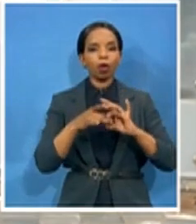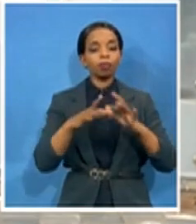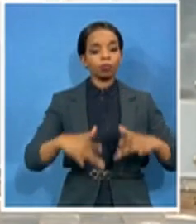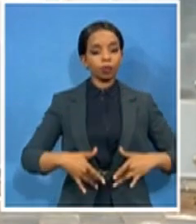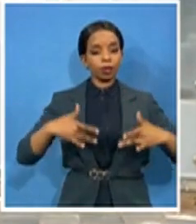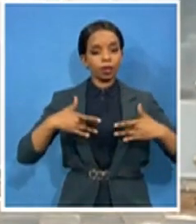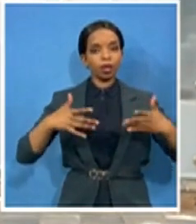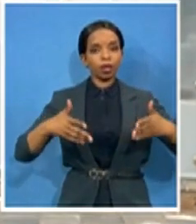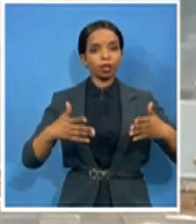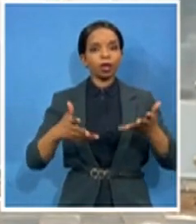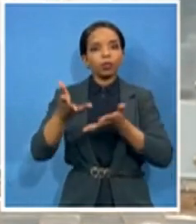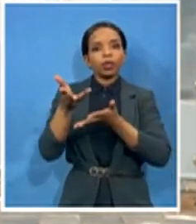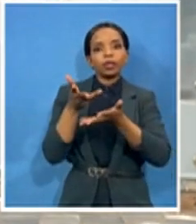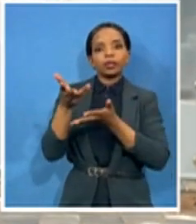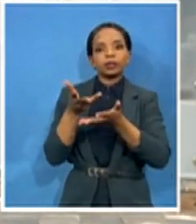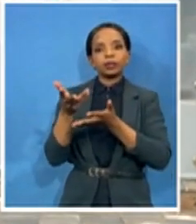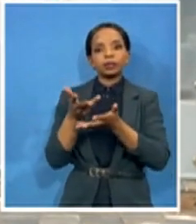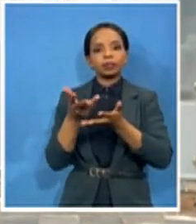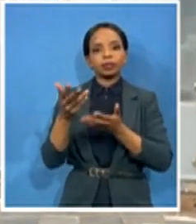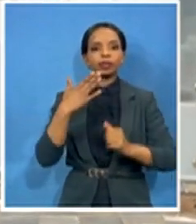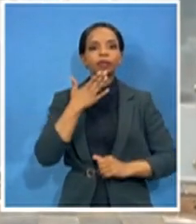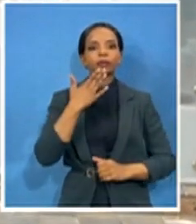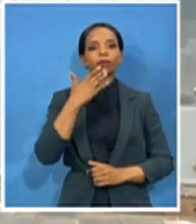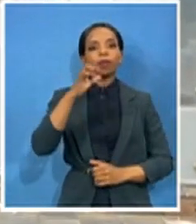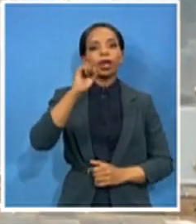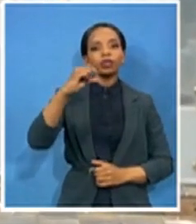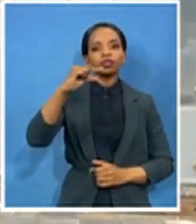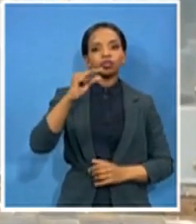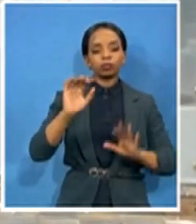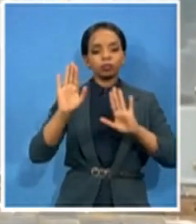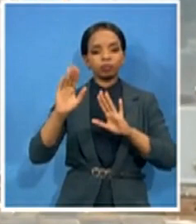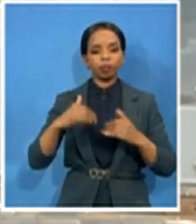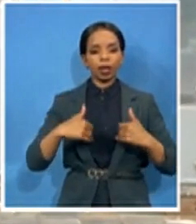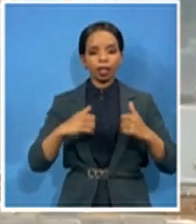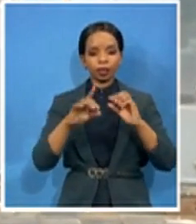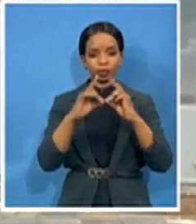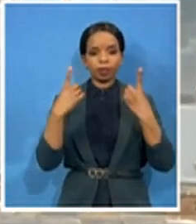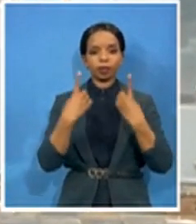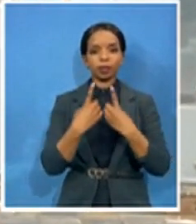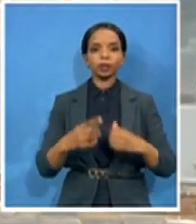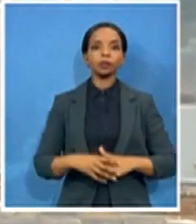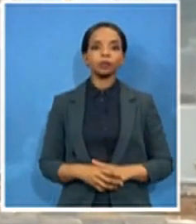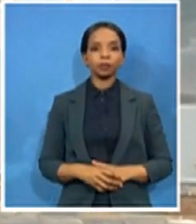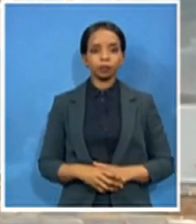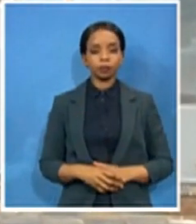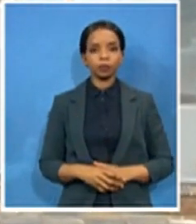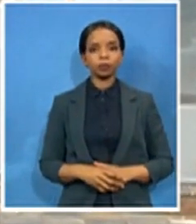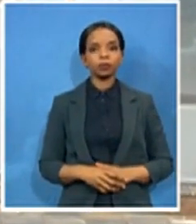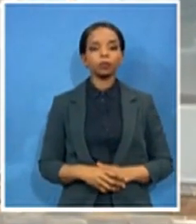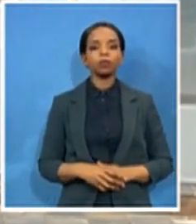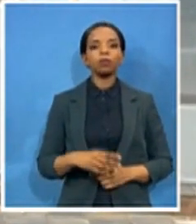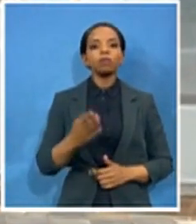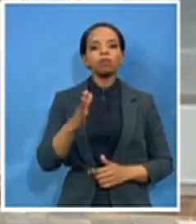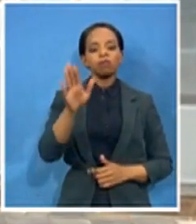SG of the health department. One will remember that in June the 12th we were invited here in this place at the